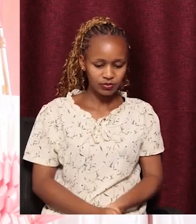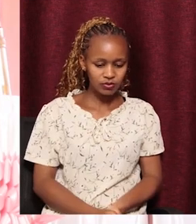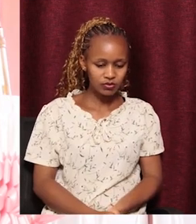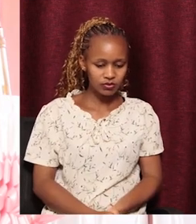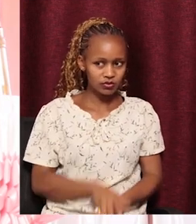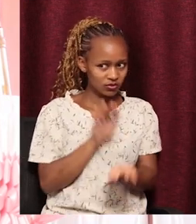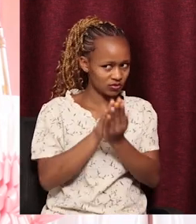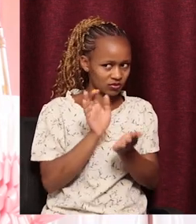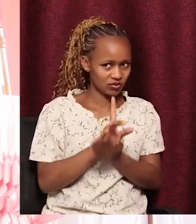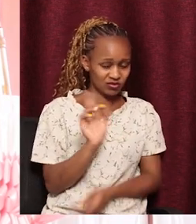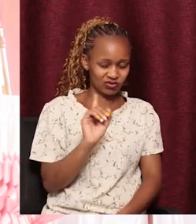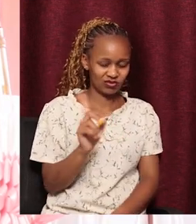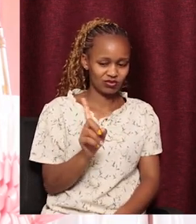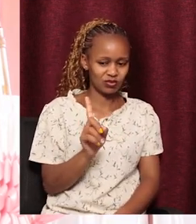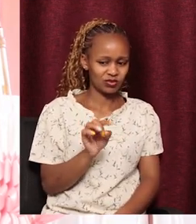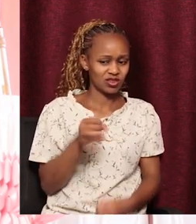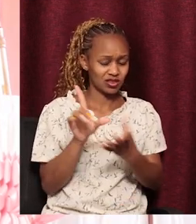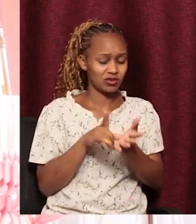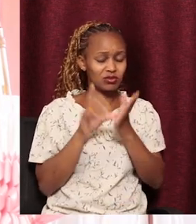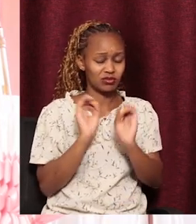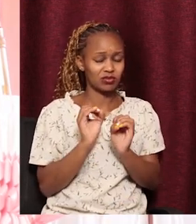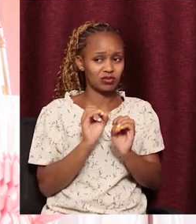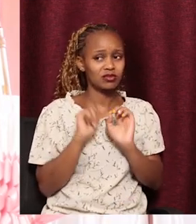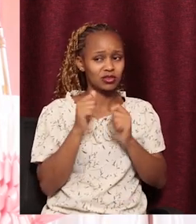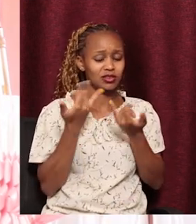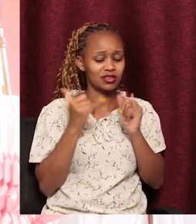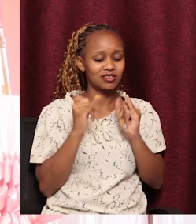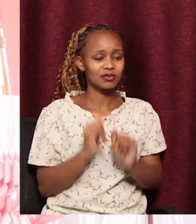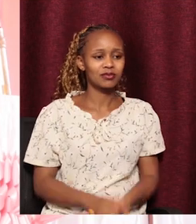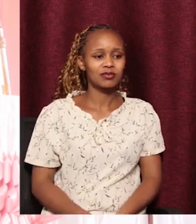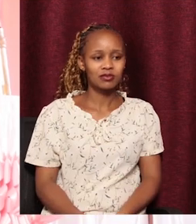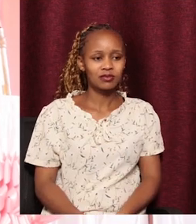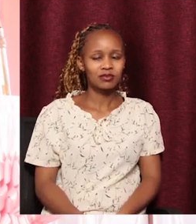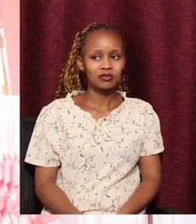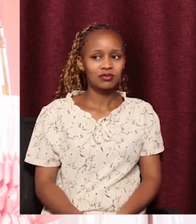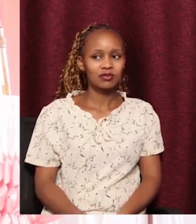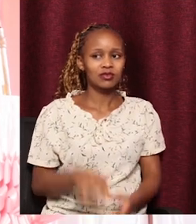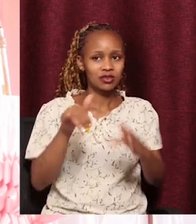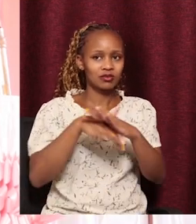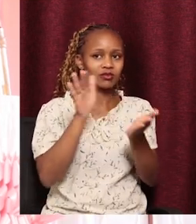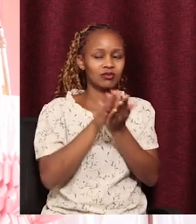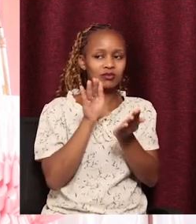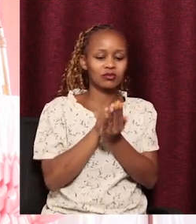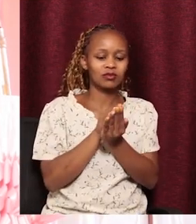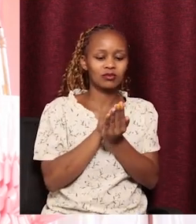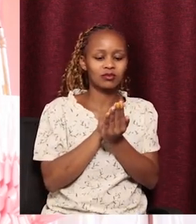that bank does not give loans. But anyway, you can go try. Unaigia kwa bank,